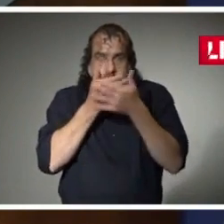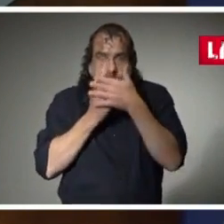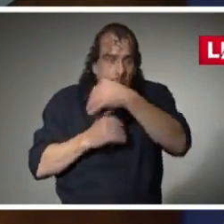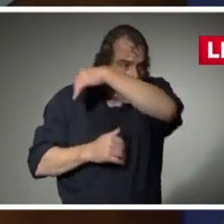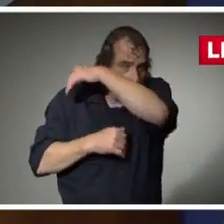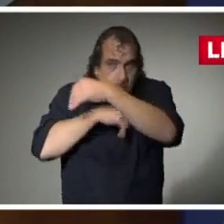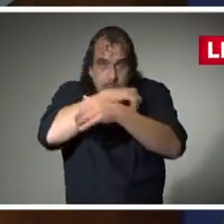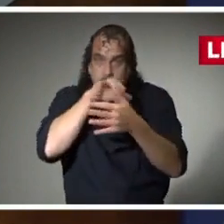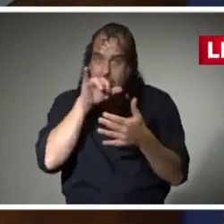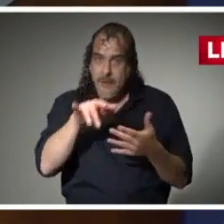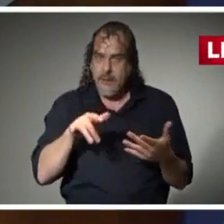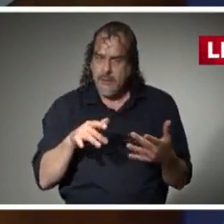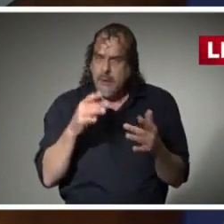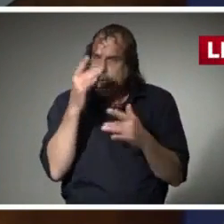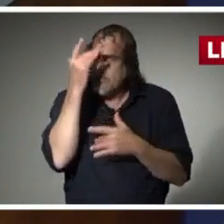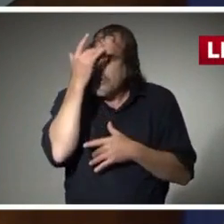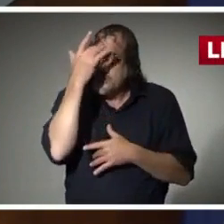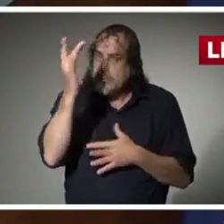Let's be smart.